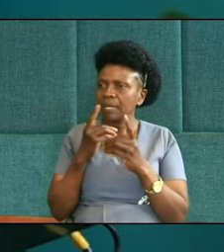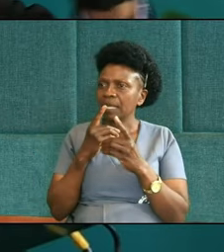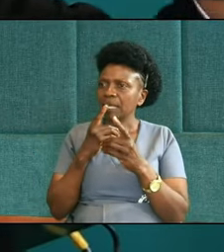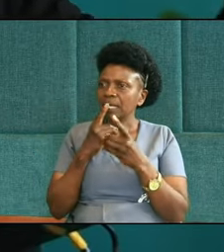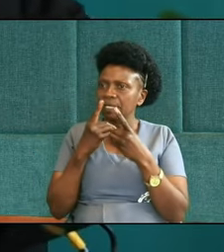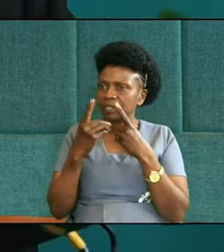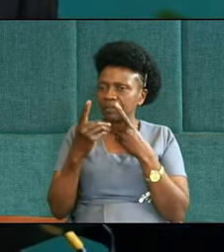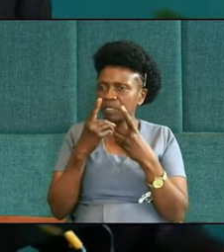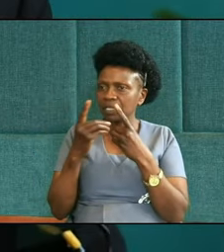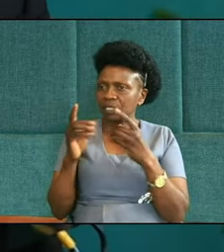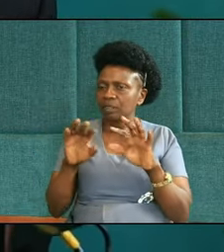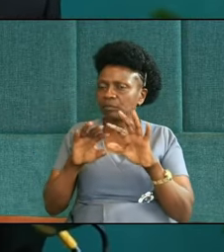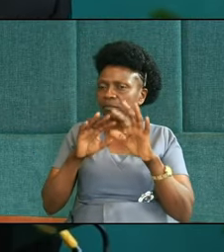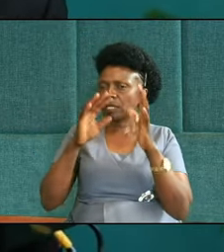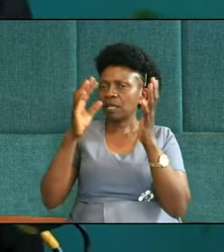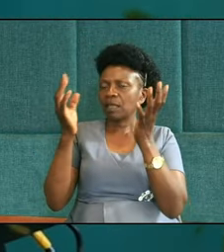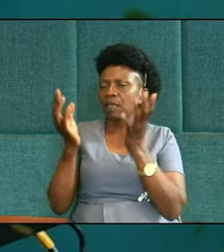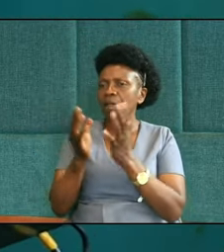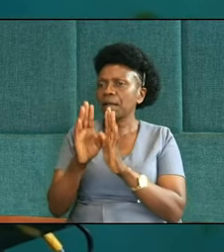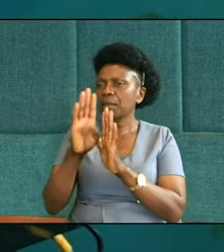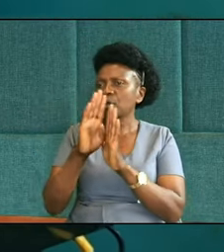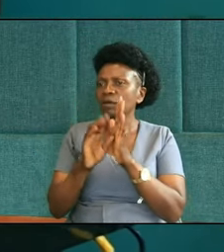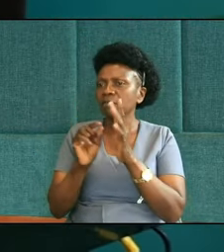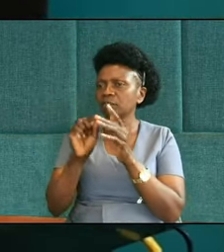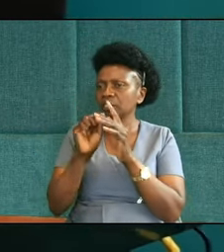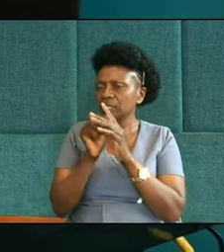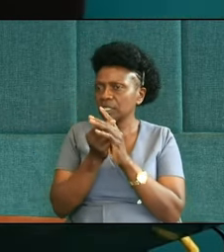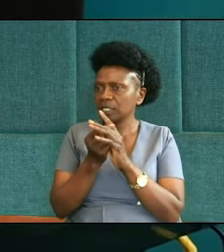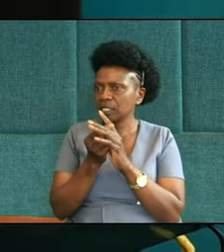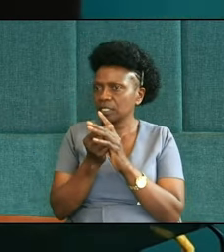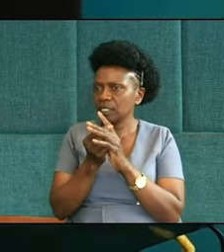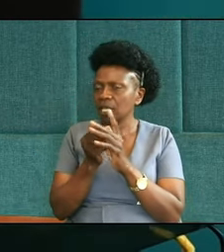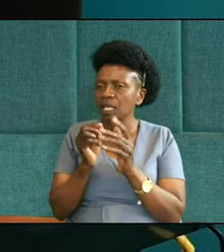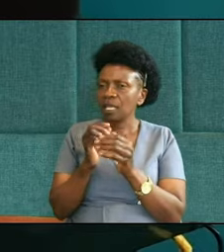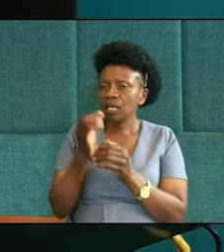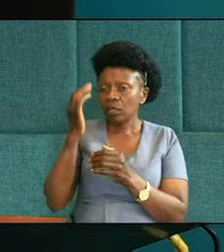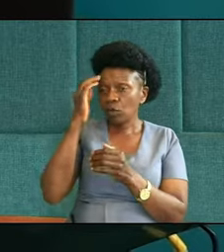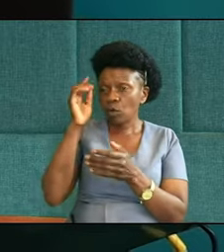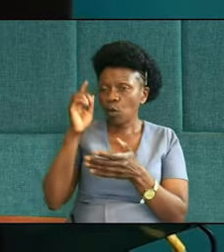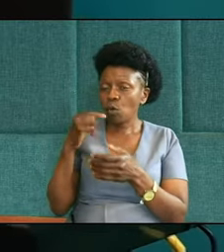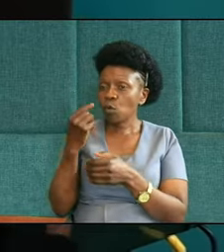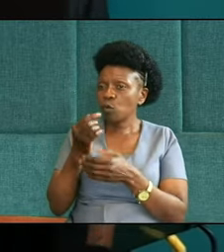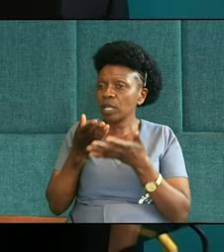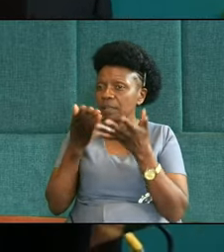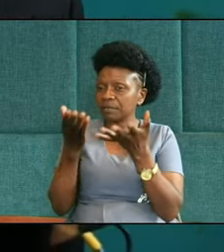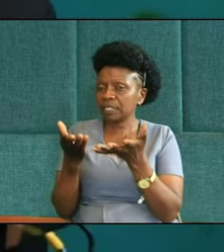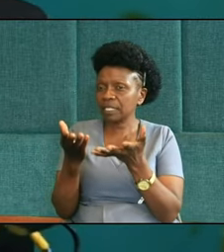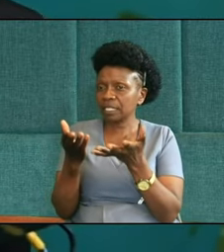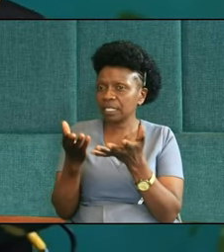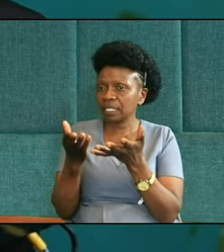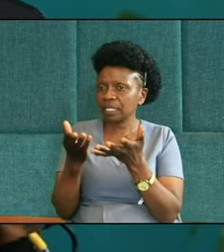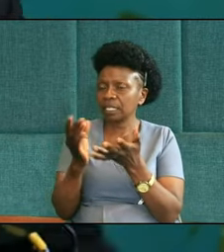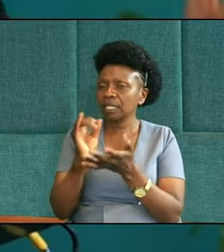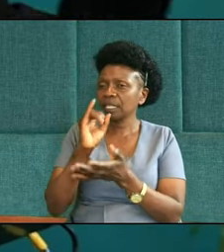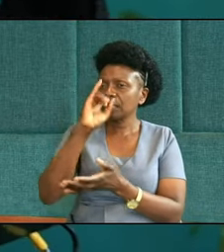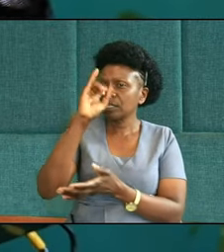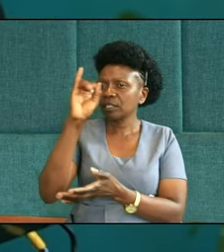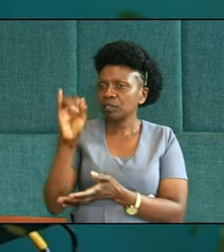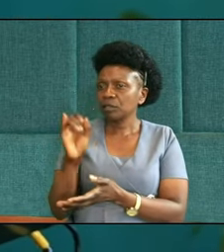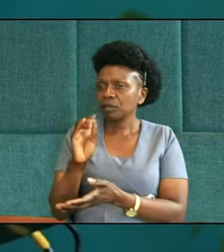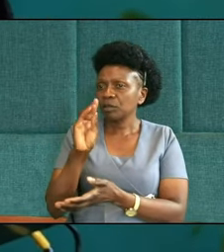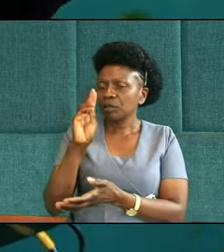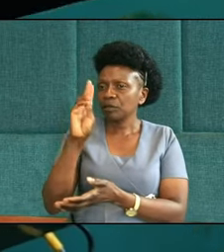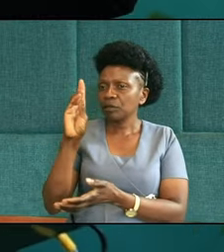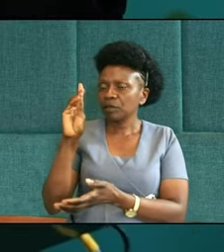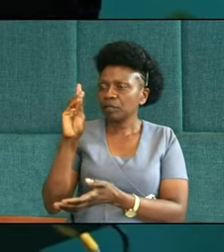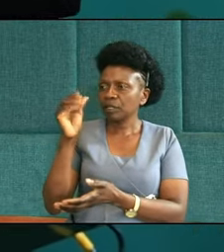in the entire book of Genesis, and guess who's making the speech? Who do you think? It's Judah, the longest